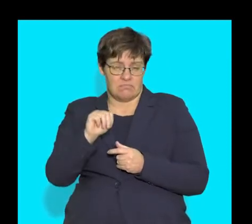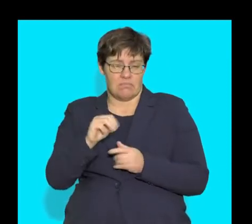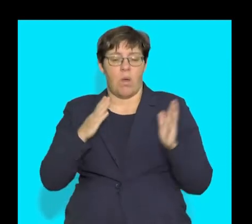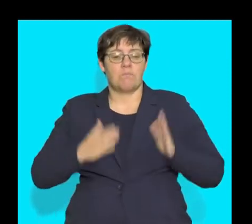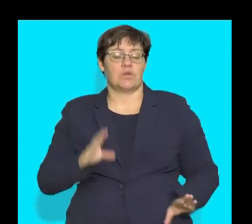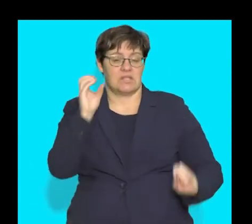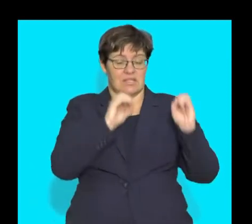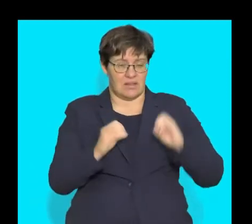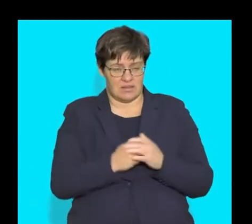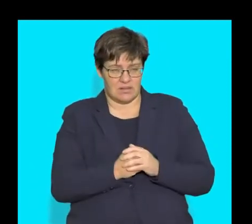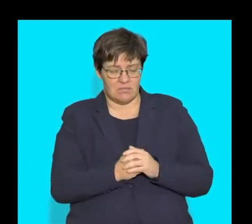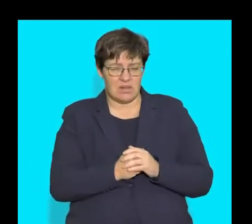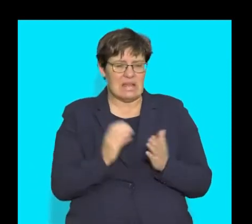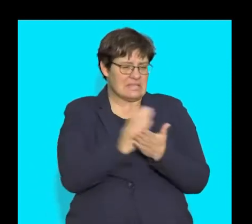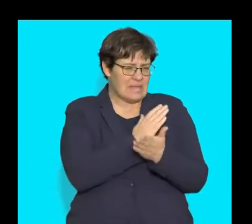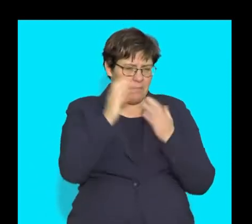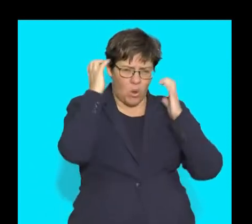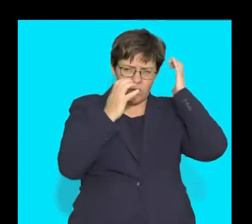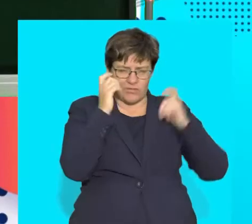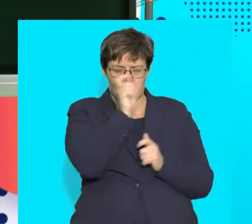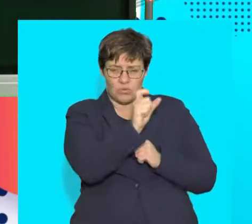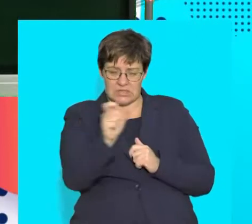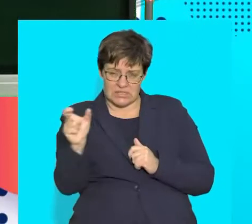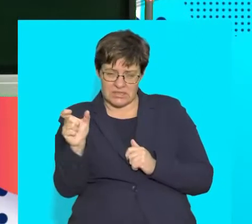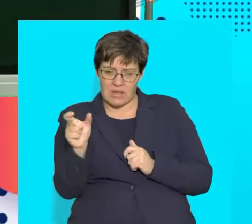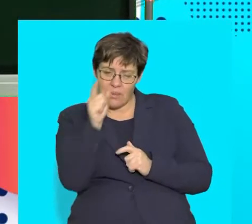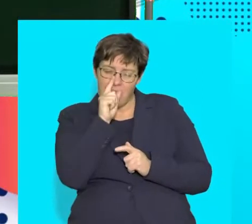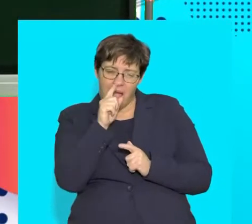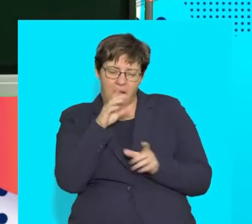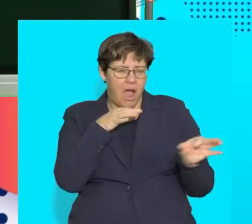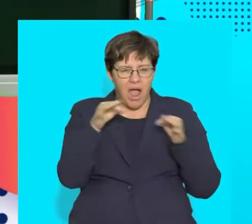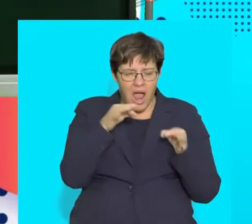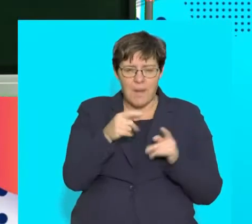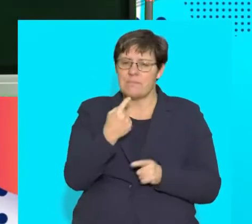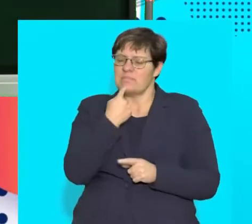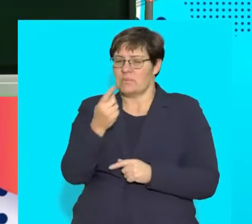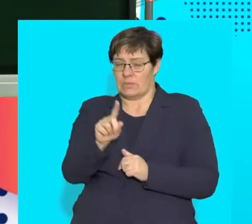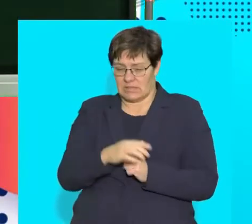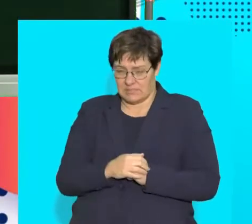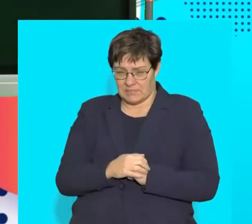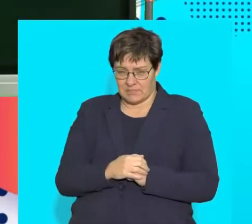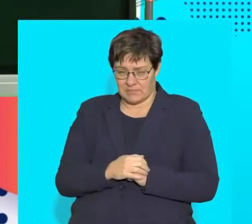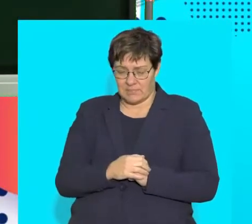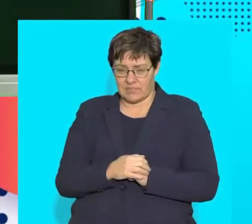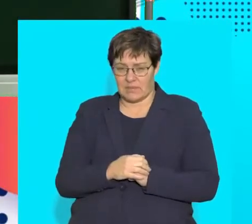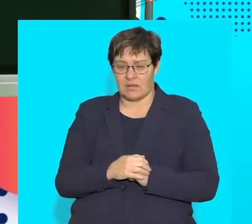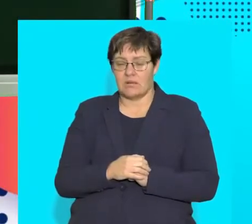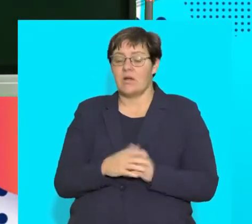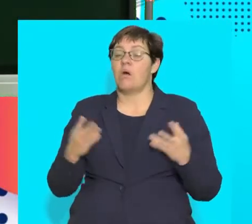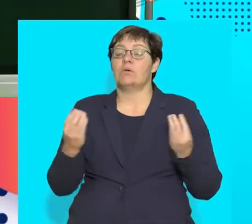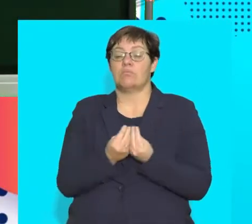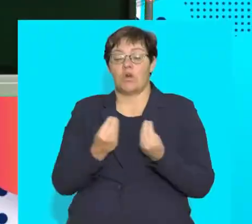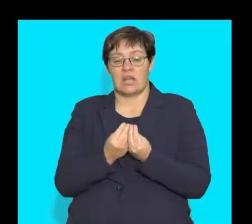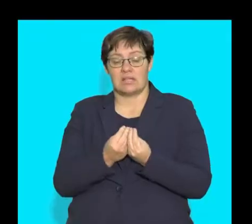Let's try and unpack that. Some confusing words, but essentially let's unpack what the statement draws to. So, where the